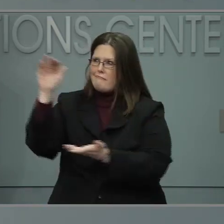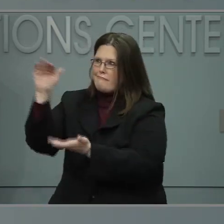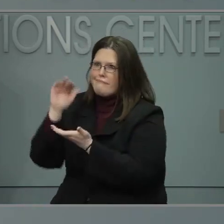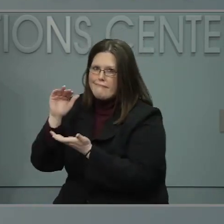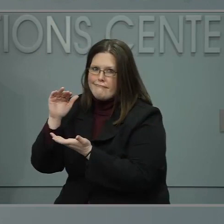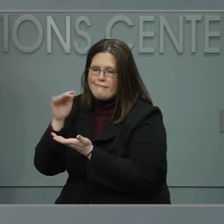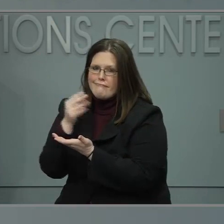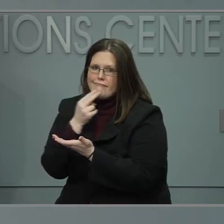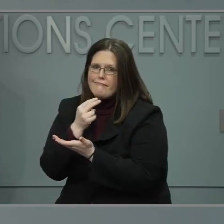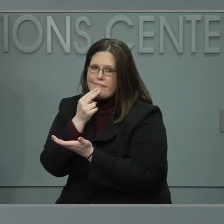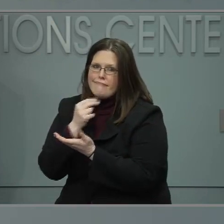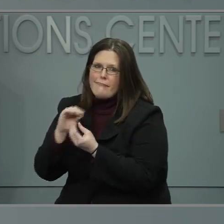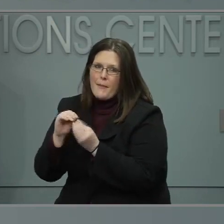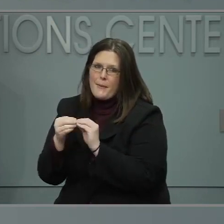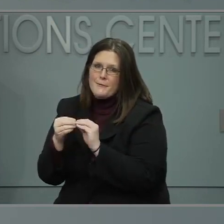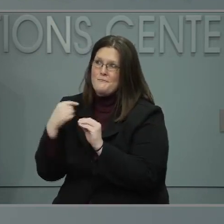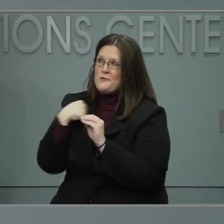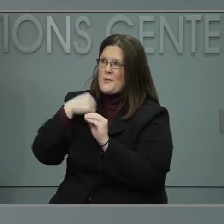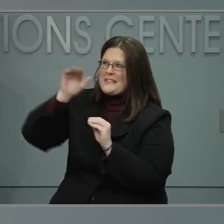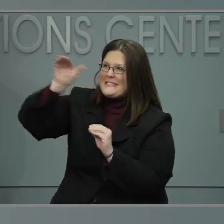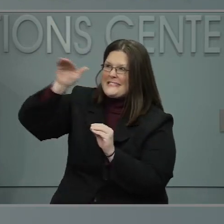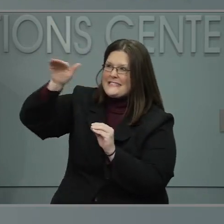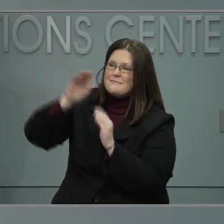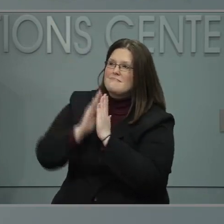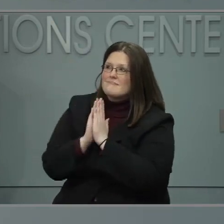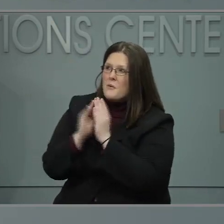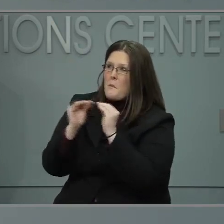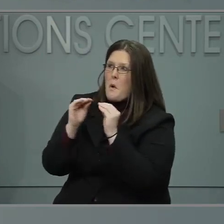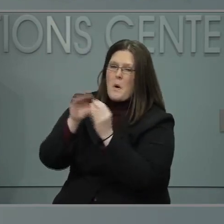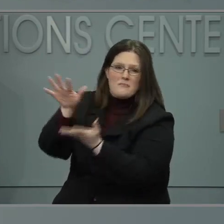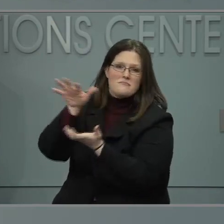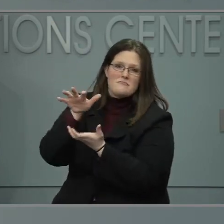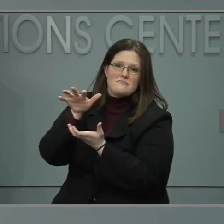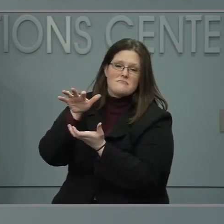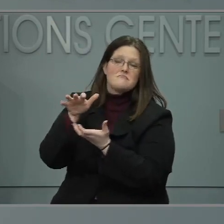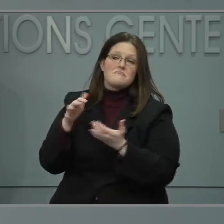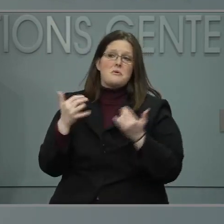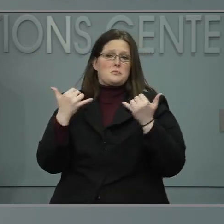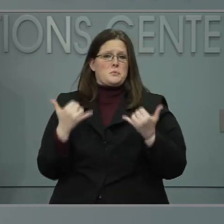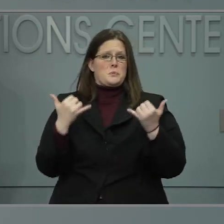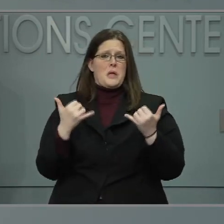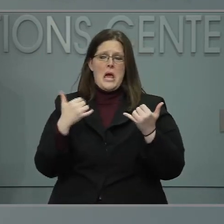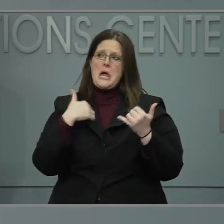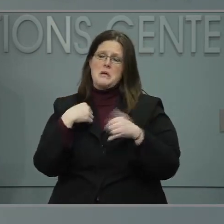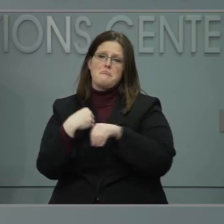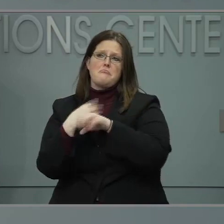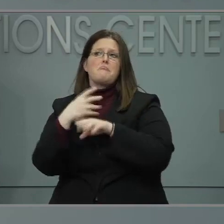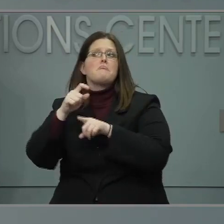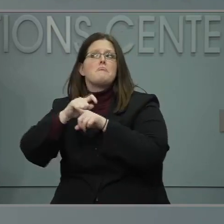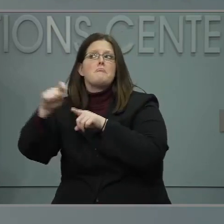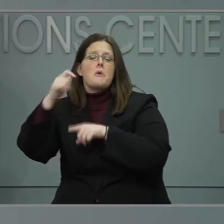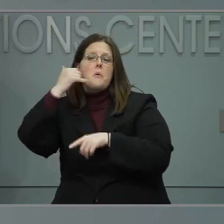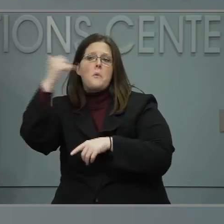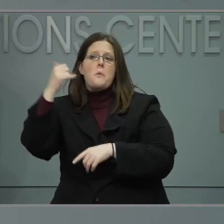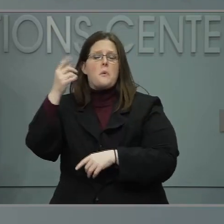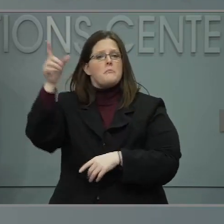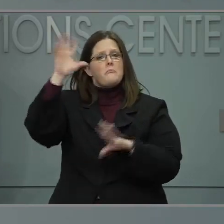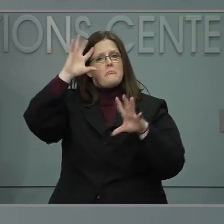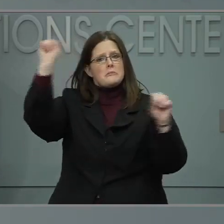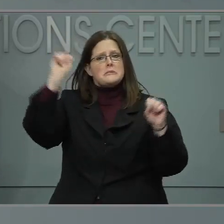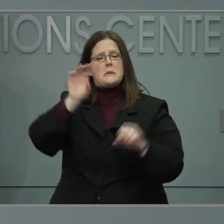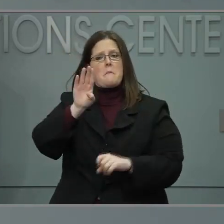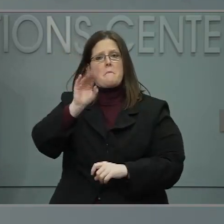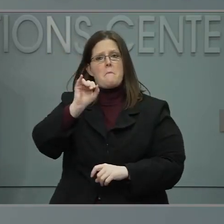more. And today on a call with the Biden administration's coronavirus team, we were told North Carolina would get another 5%